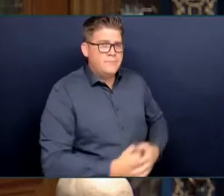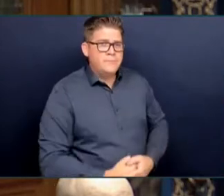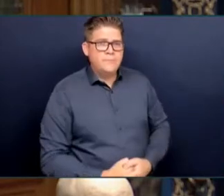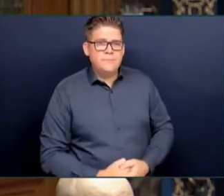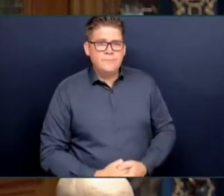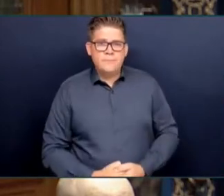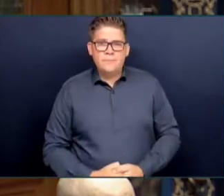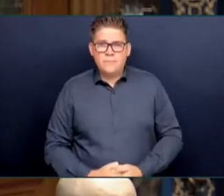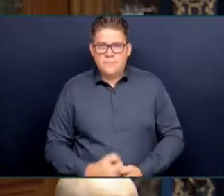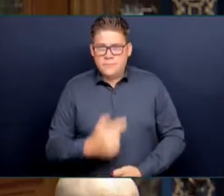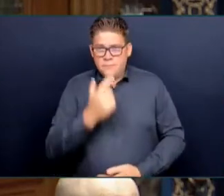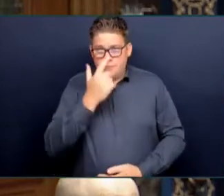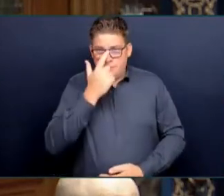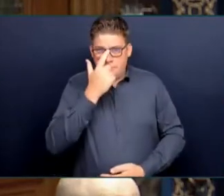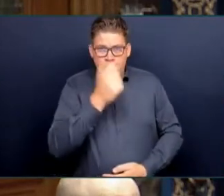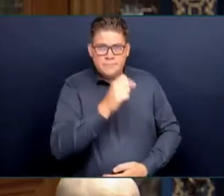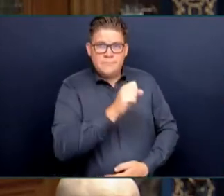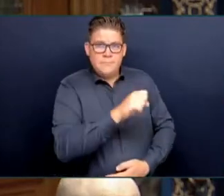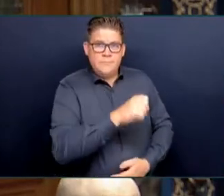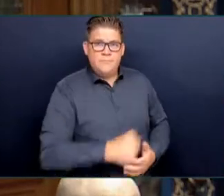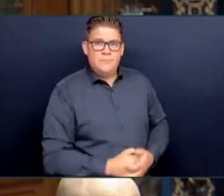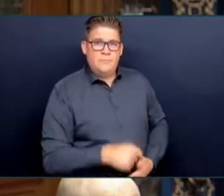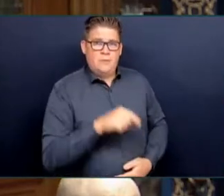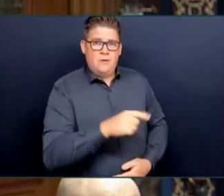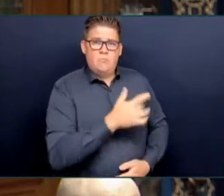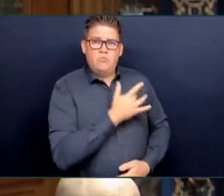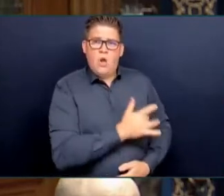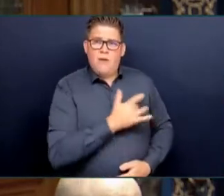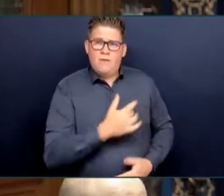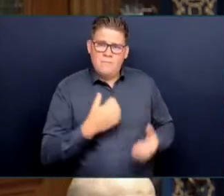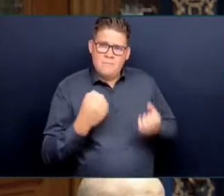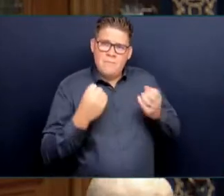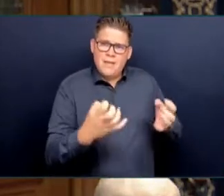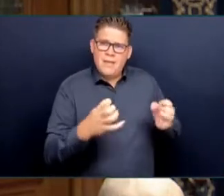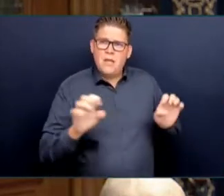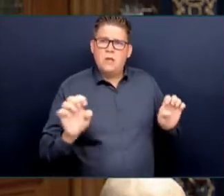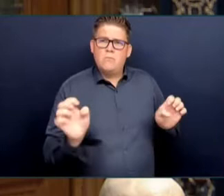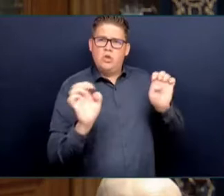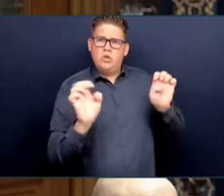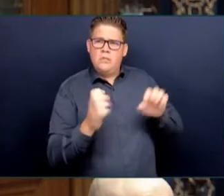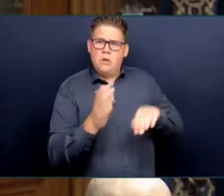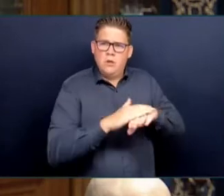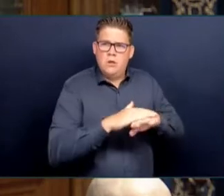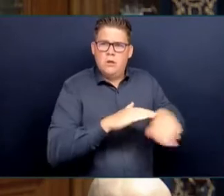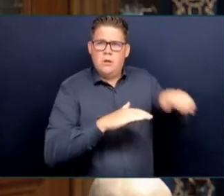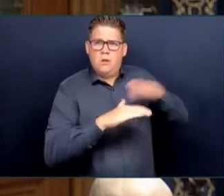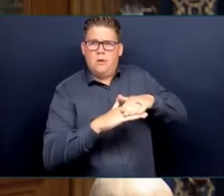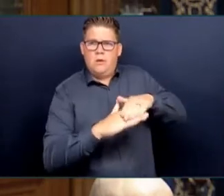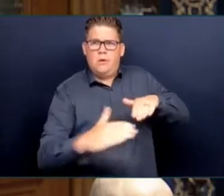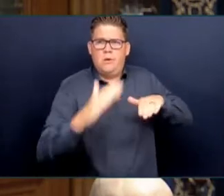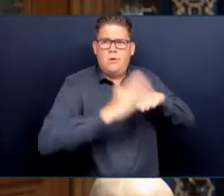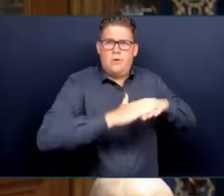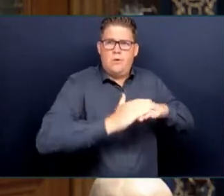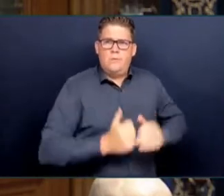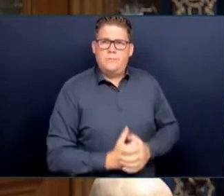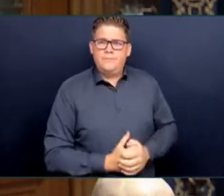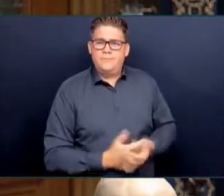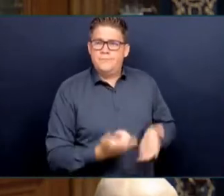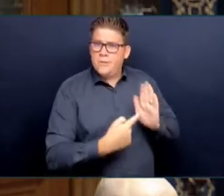small inventory of what's happening right now under this government's watch. A gas pipeline is being drilled under a sacred river.